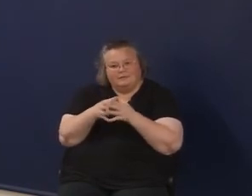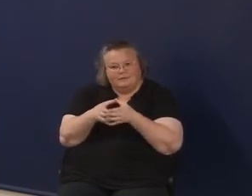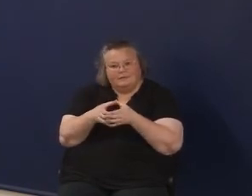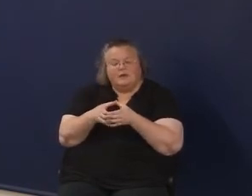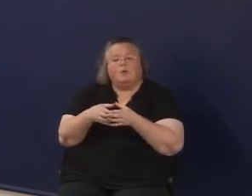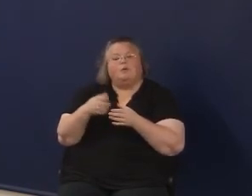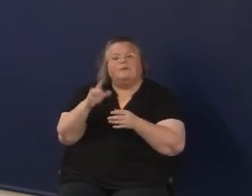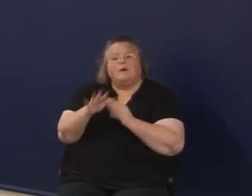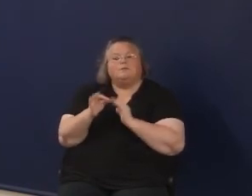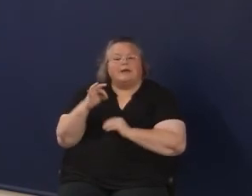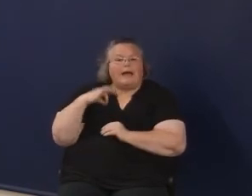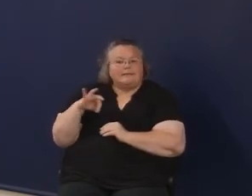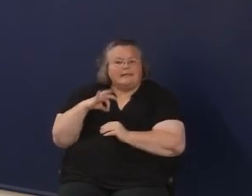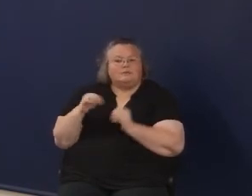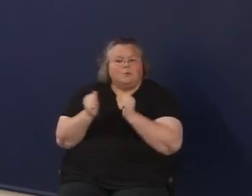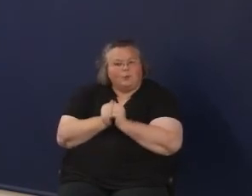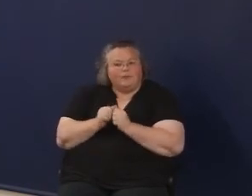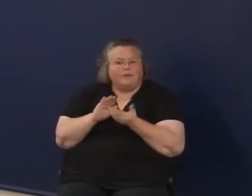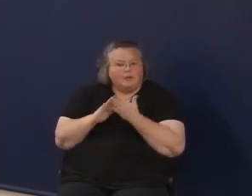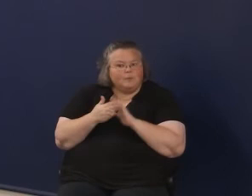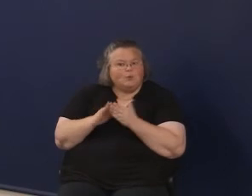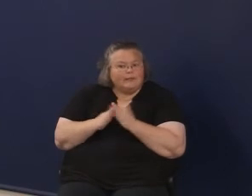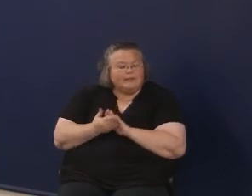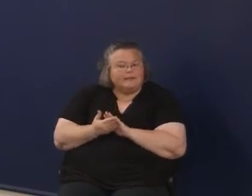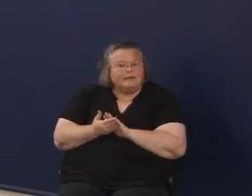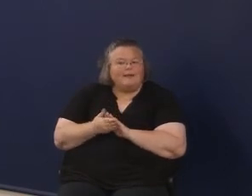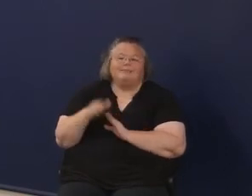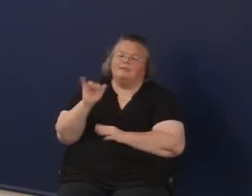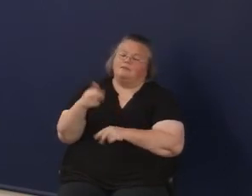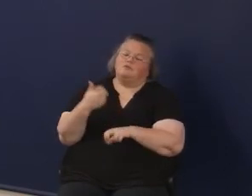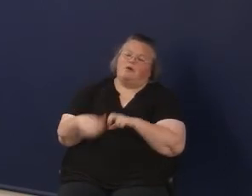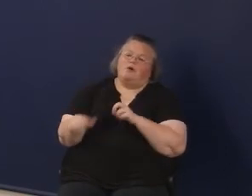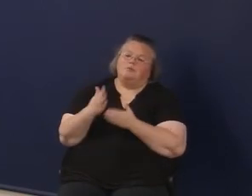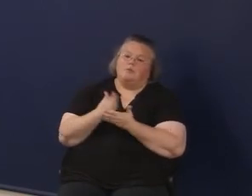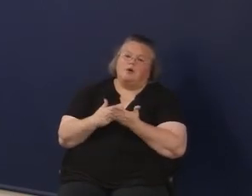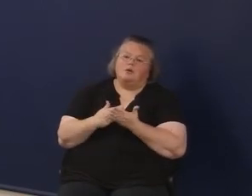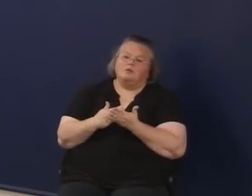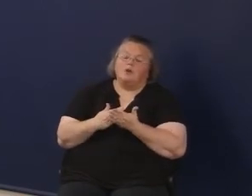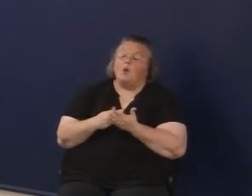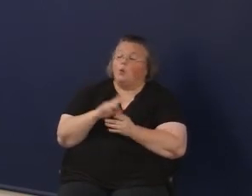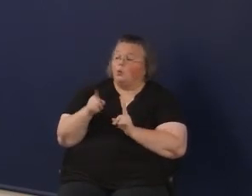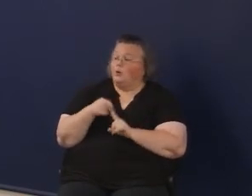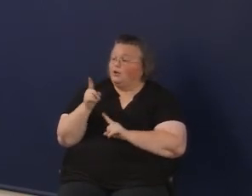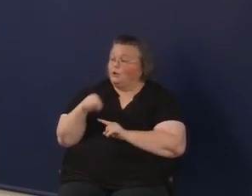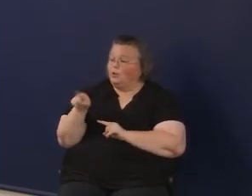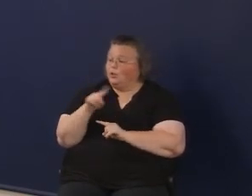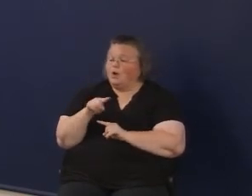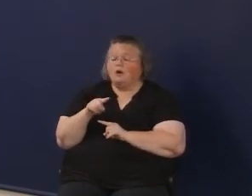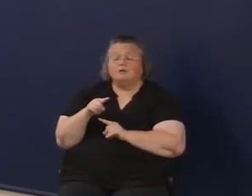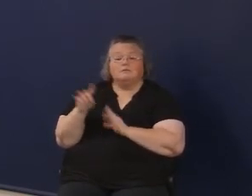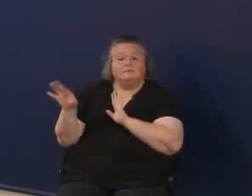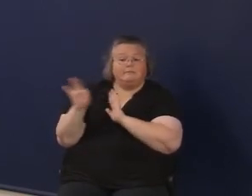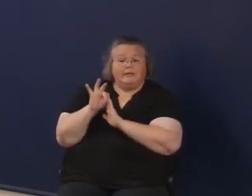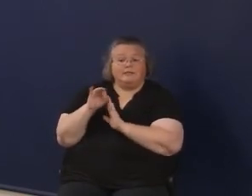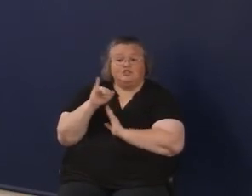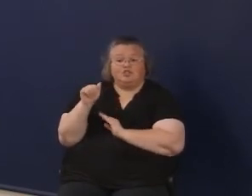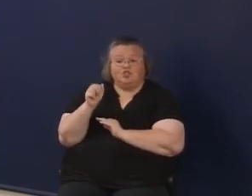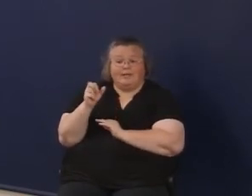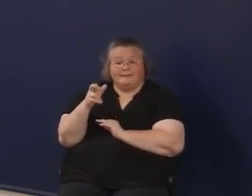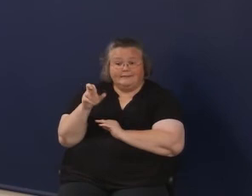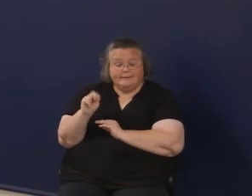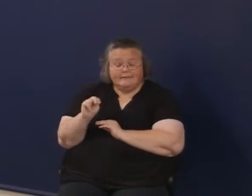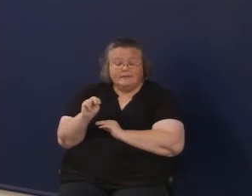back with your community. So I think that's the hard part. That's why when you all selected Jason and,